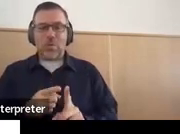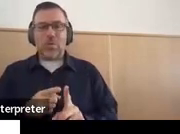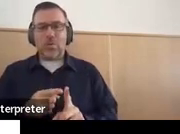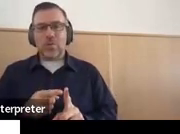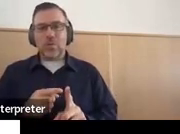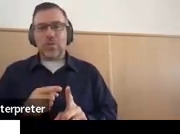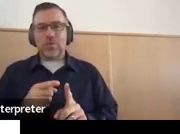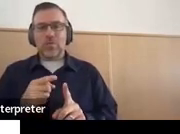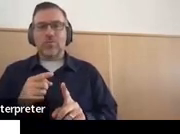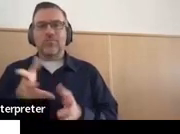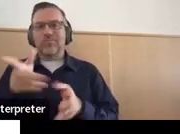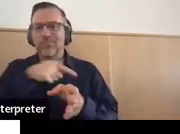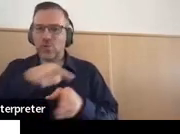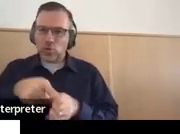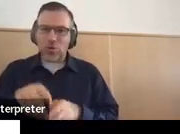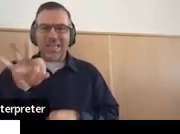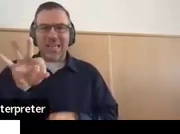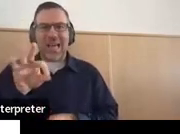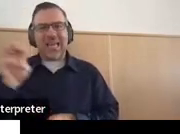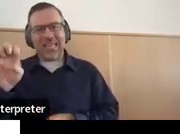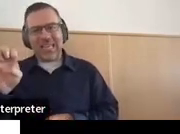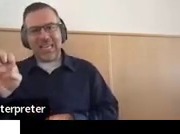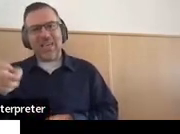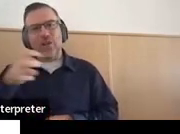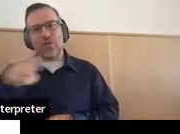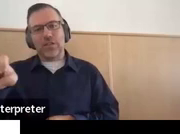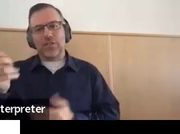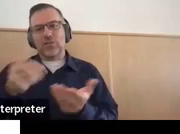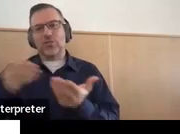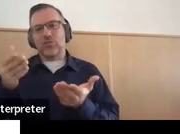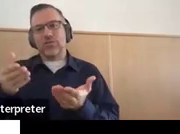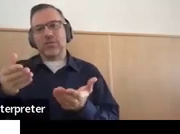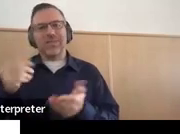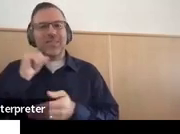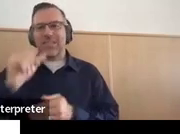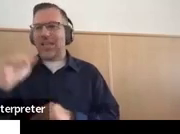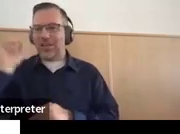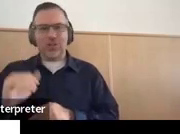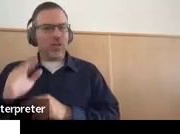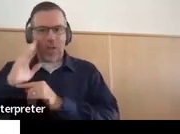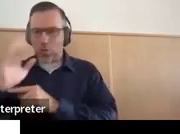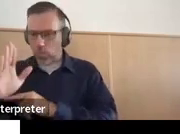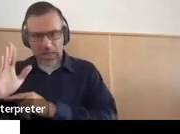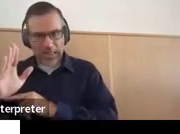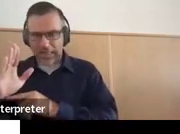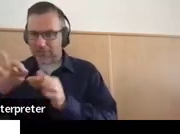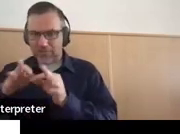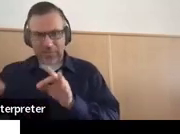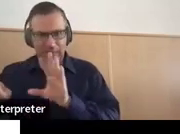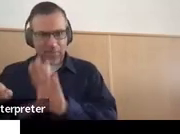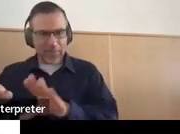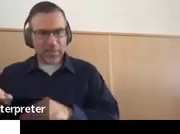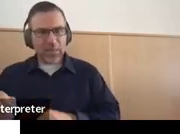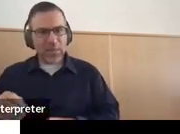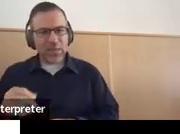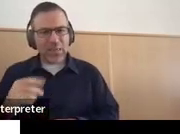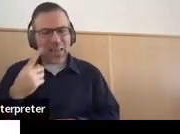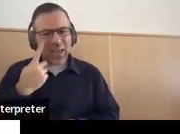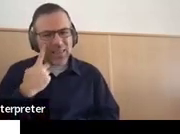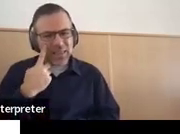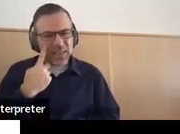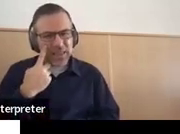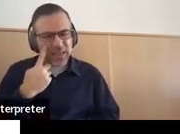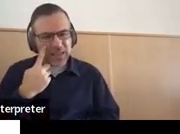of study is 9E, and transition services are not child will statements. I think this is the one that's wrong.